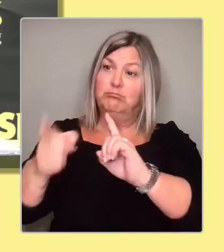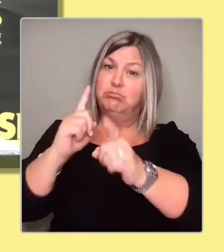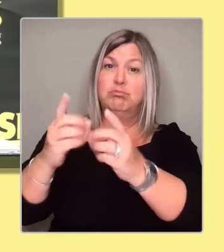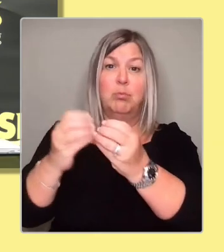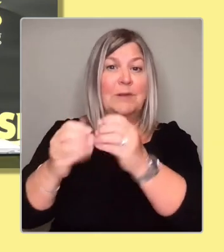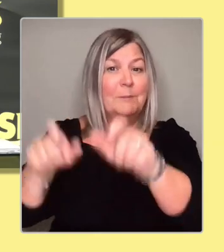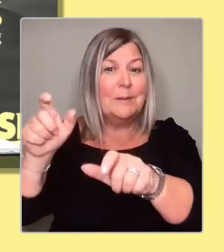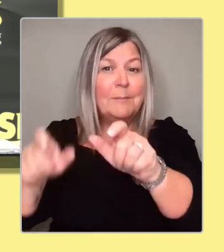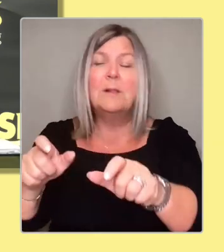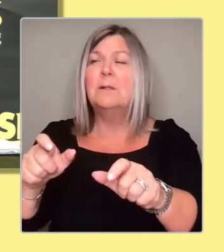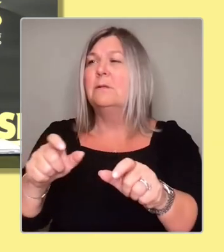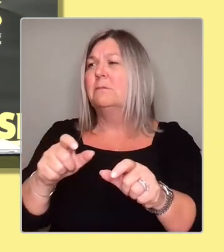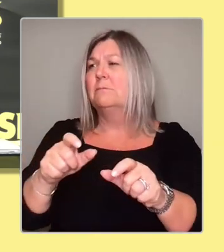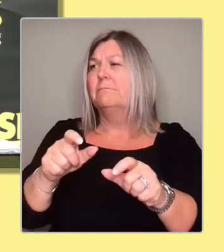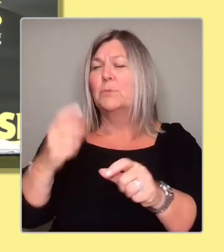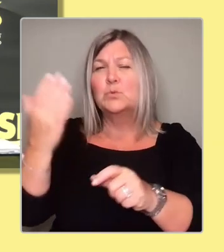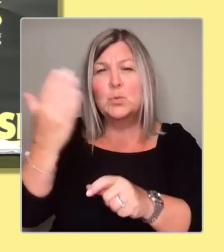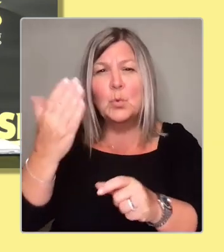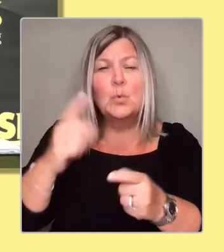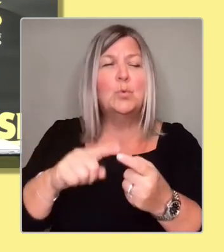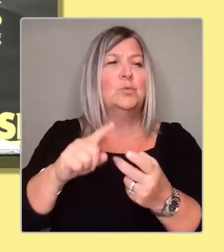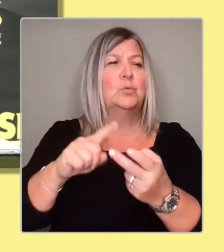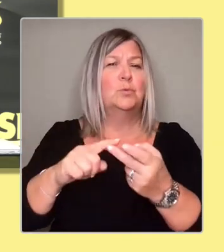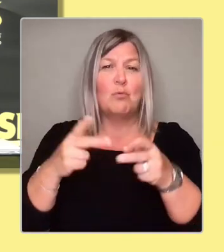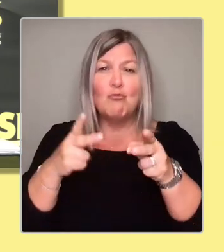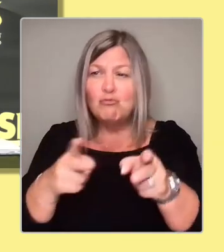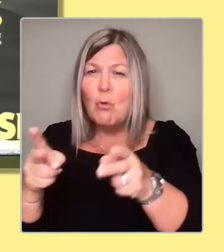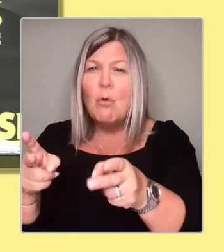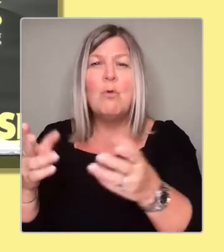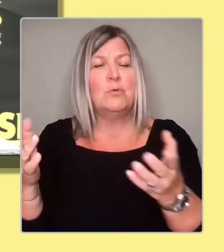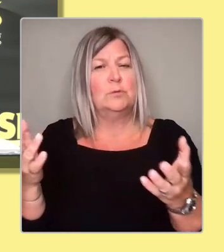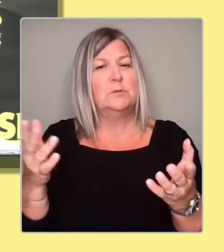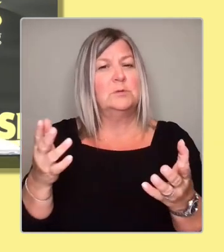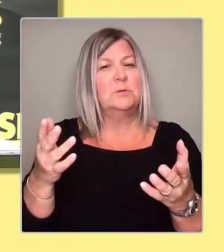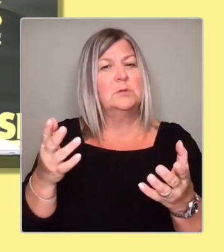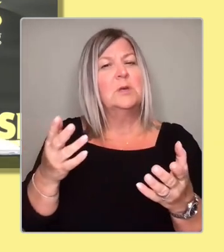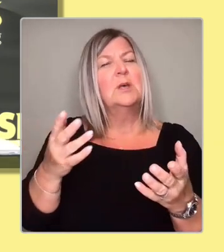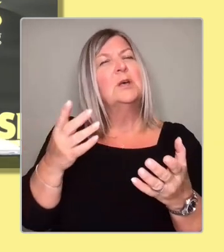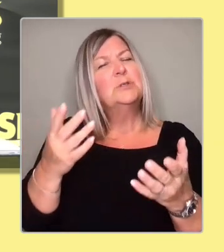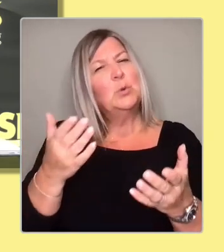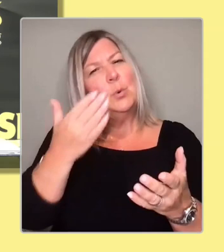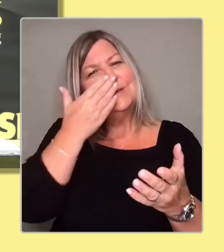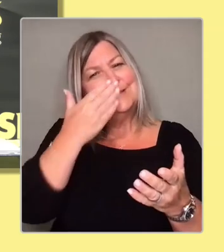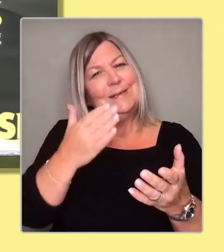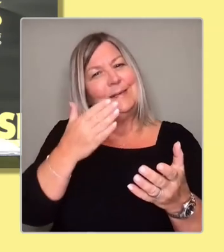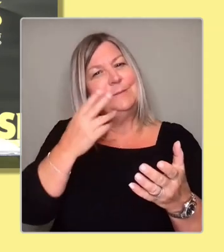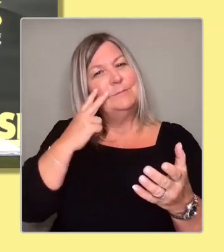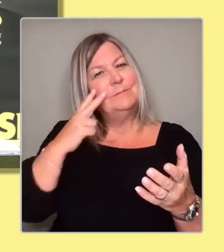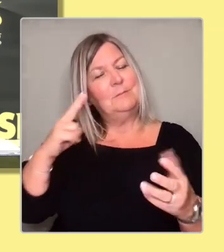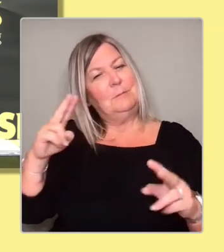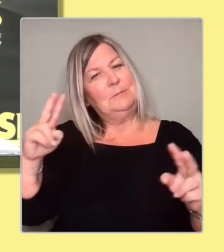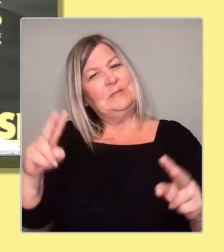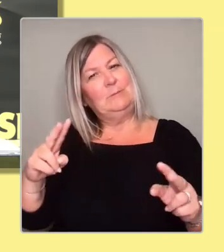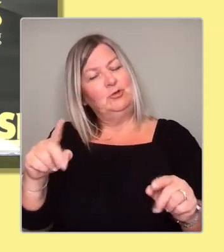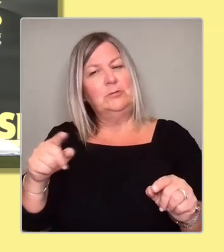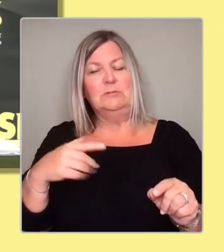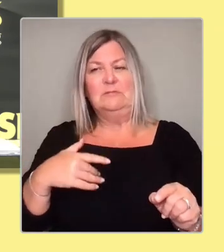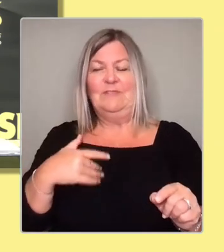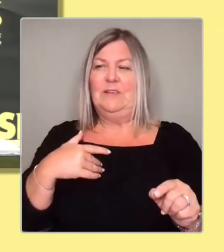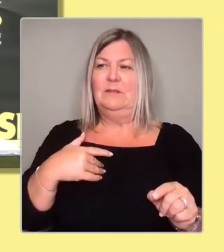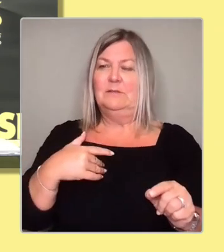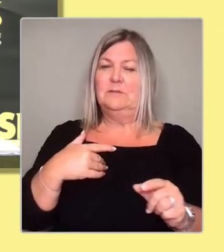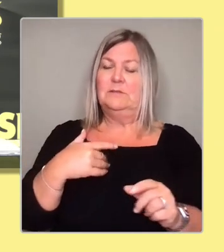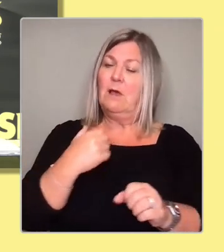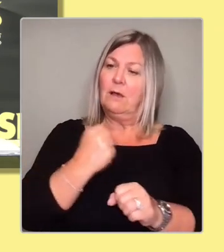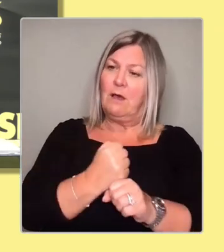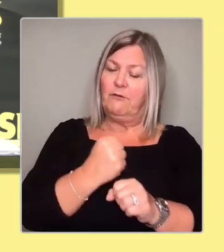of thing. So we I think there often can be a bit of a perception that we are, you know, that the Scottish government is kind of doing things to councils rather